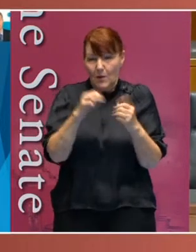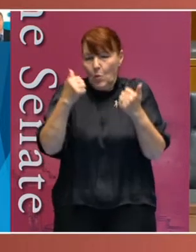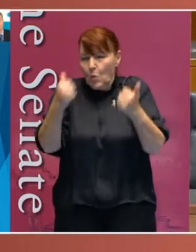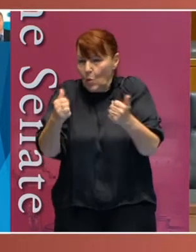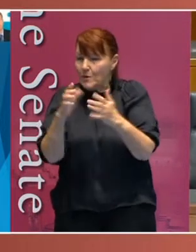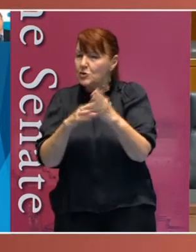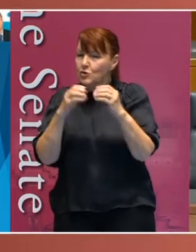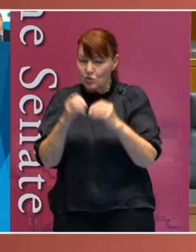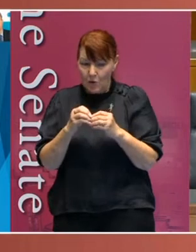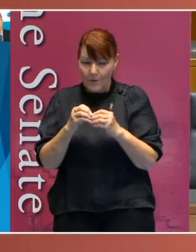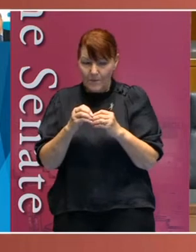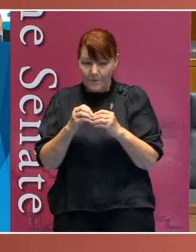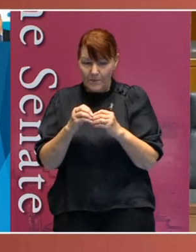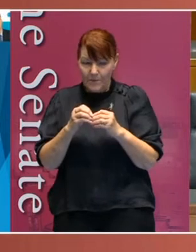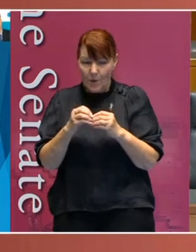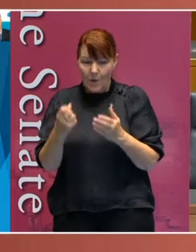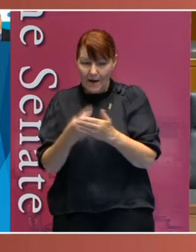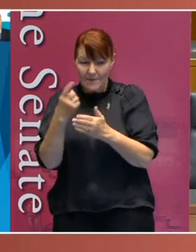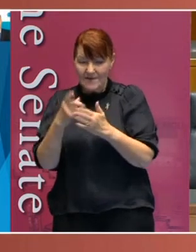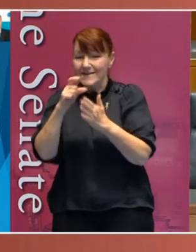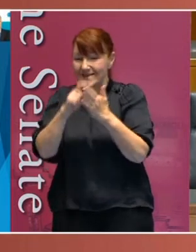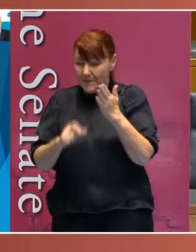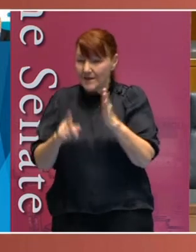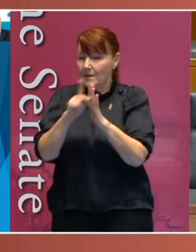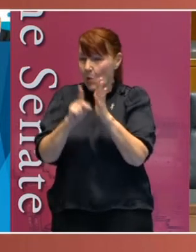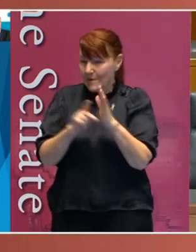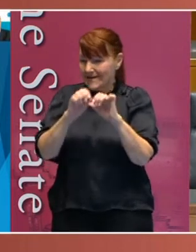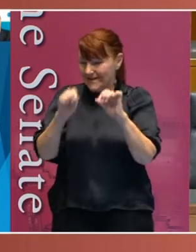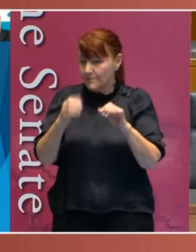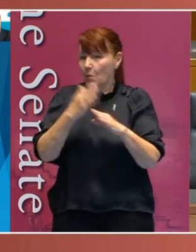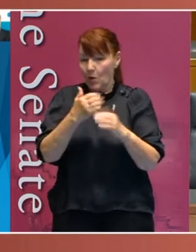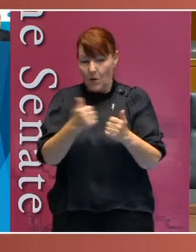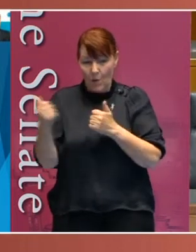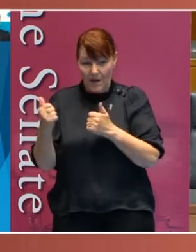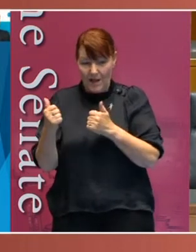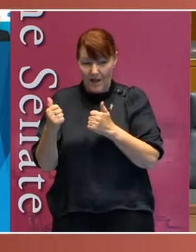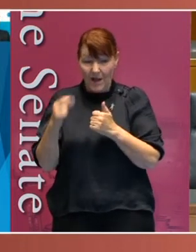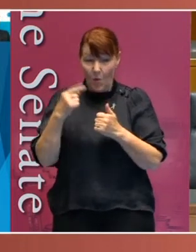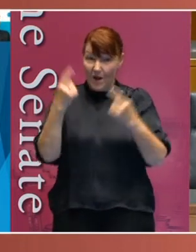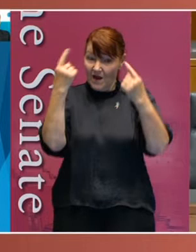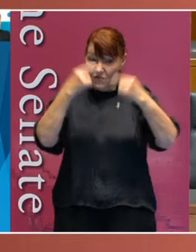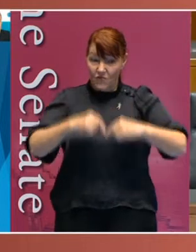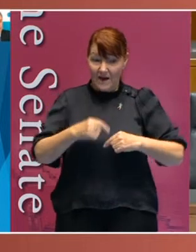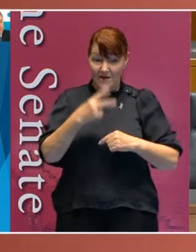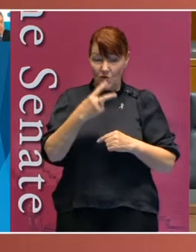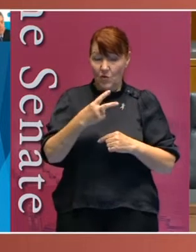disability policy system is working well. And we have ranked 21st out of 29 in the OECD and had a